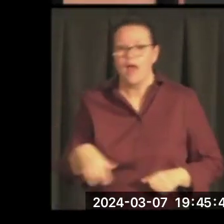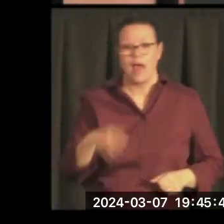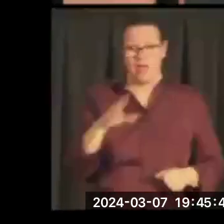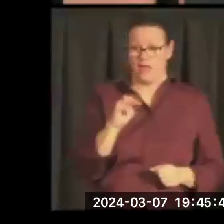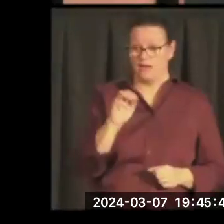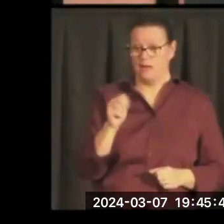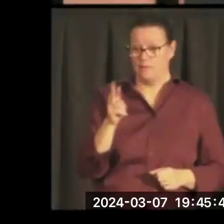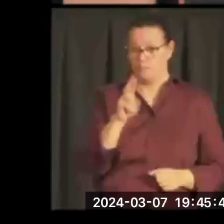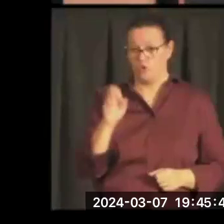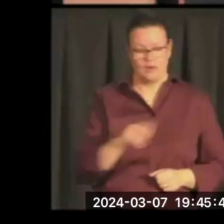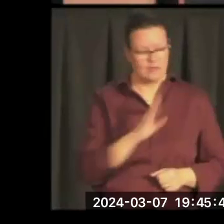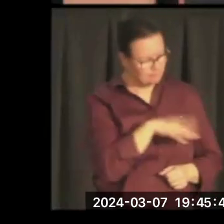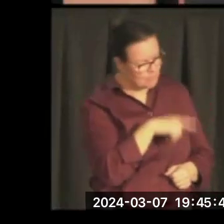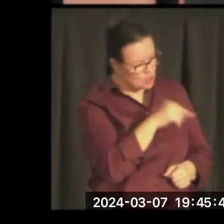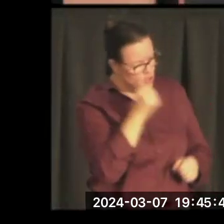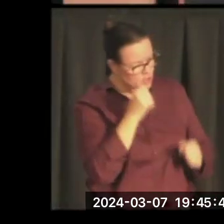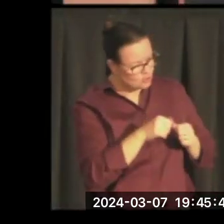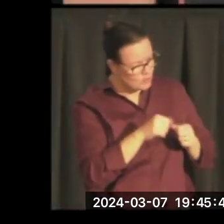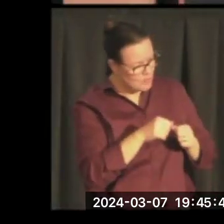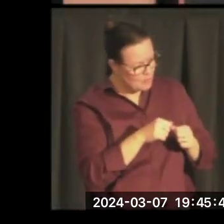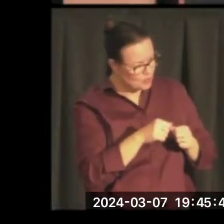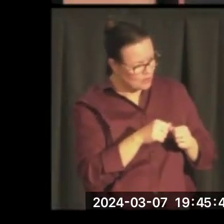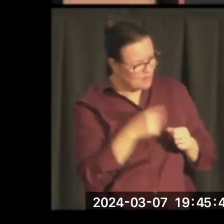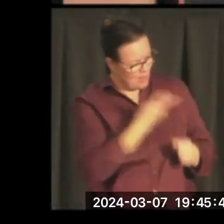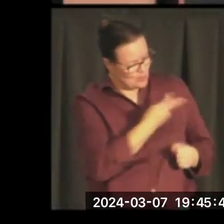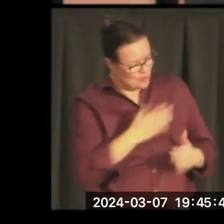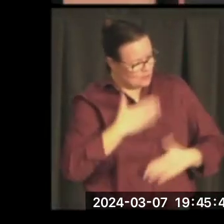when the election returns came in from Anaconda.